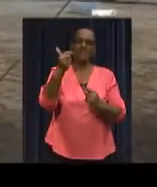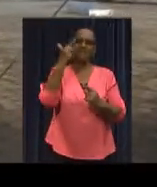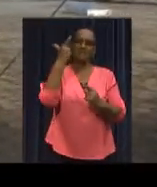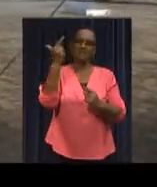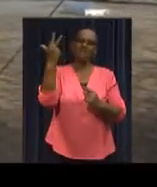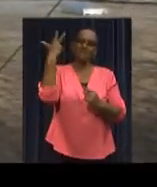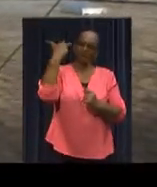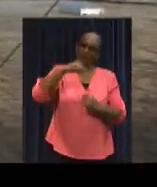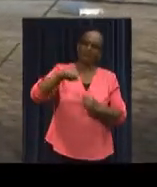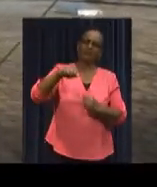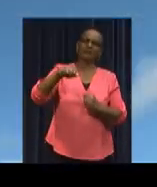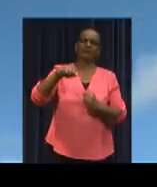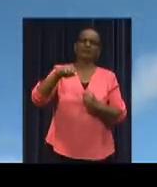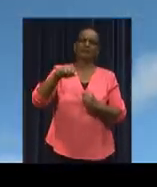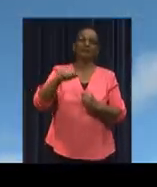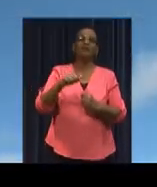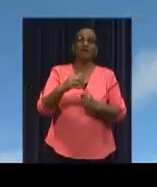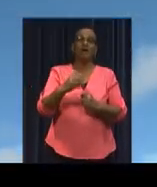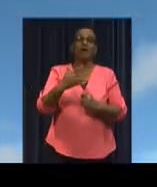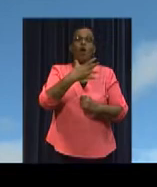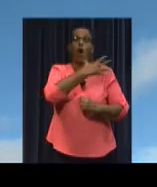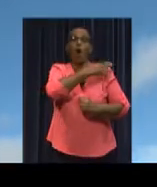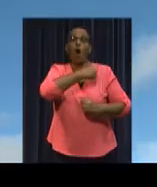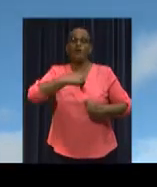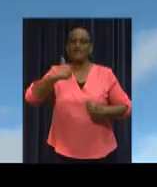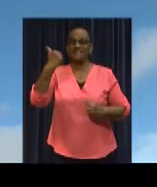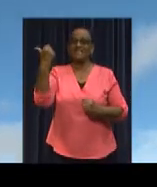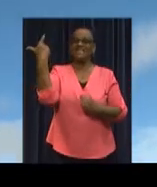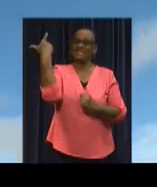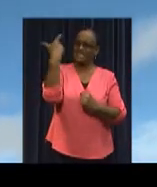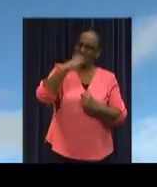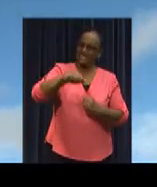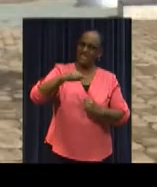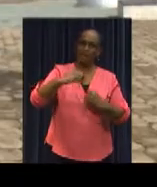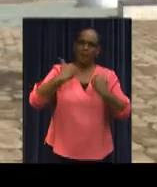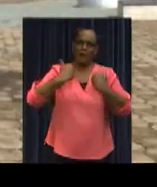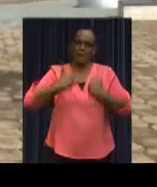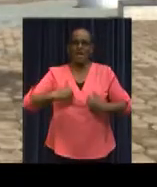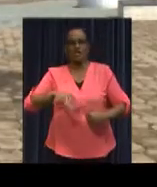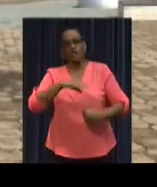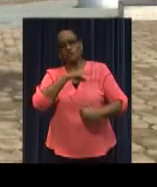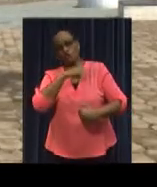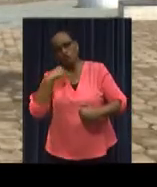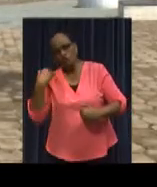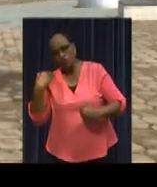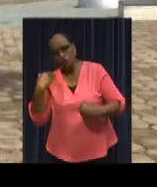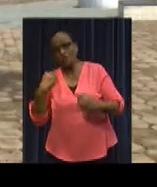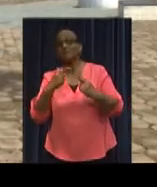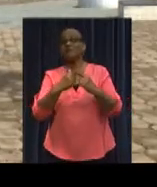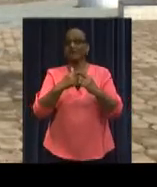in memory of the victims of June 7, 1989.